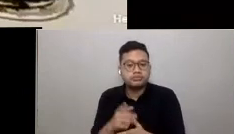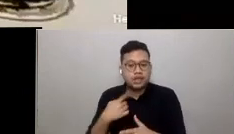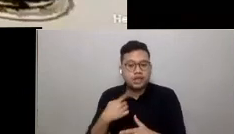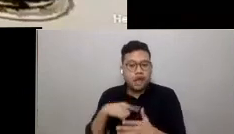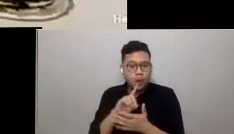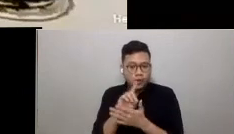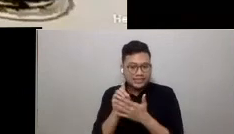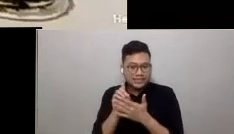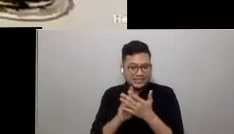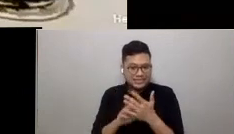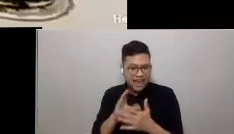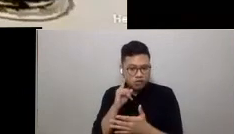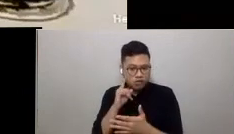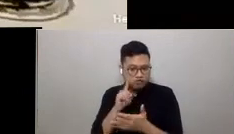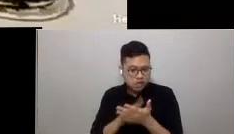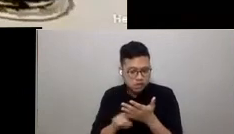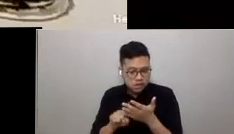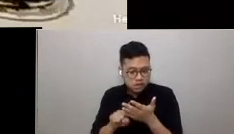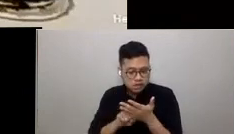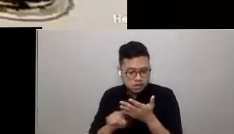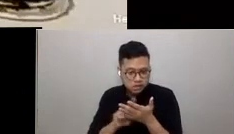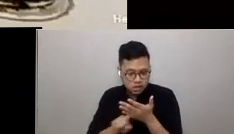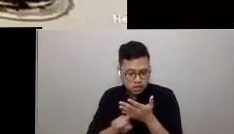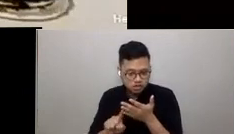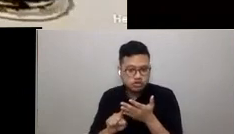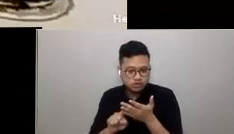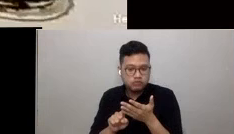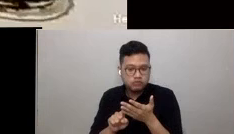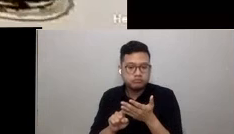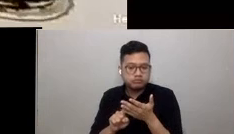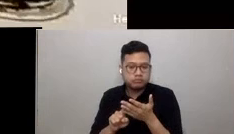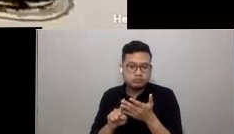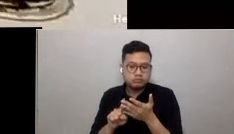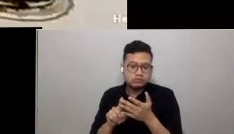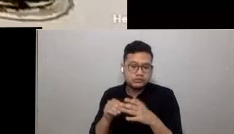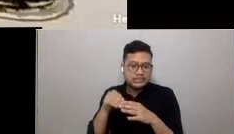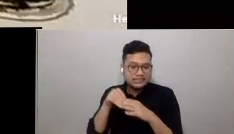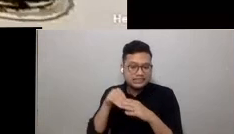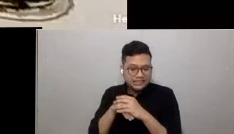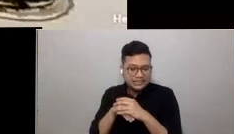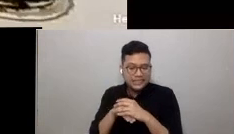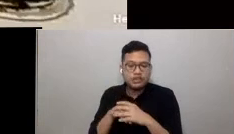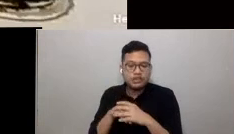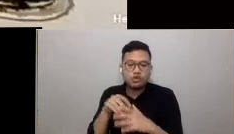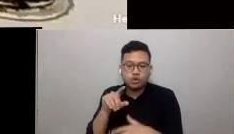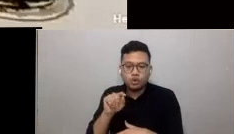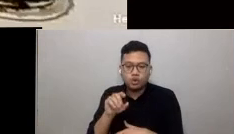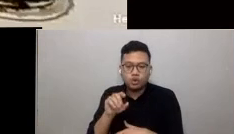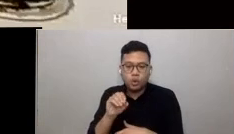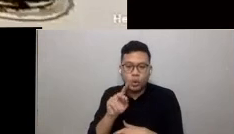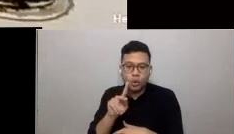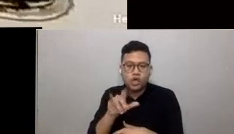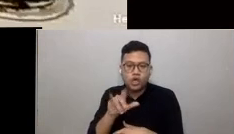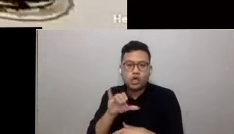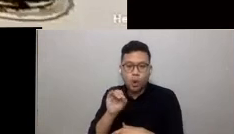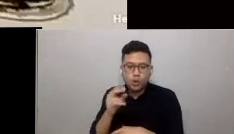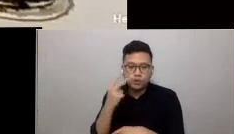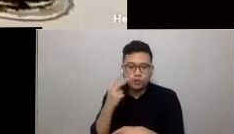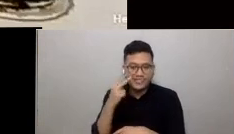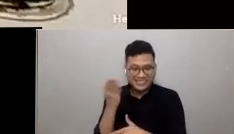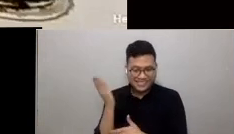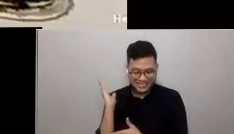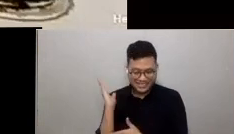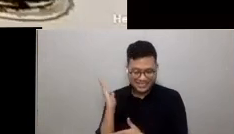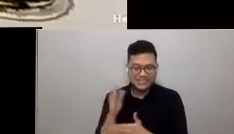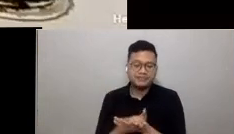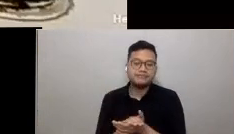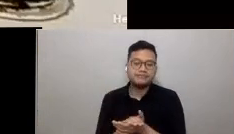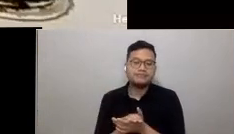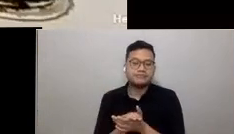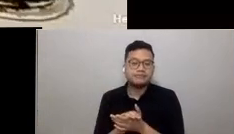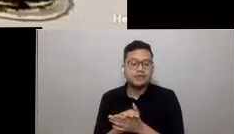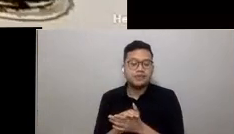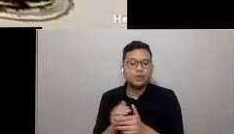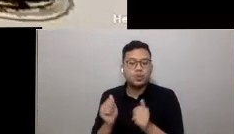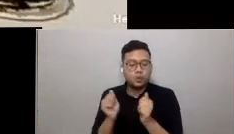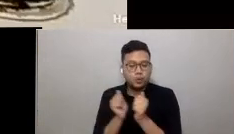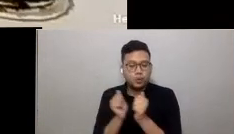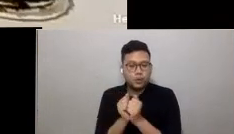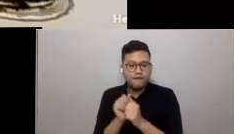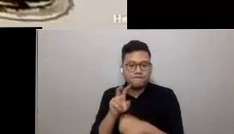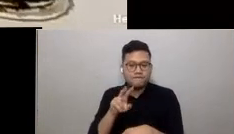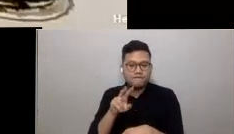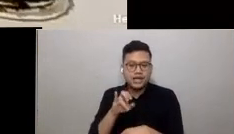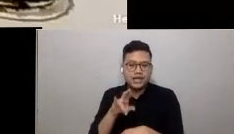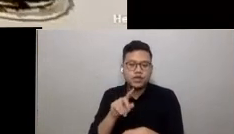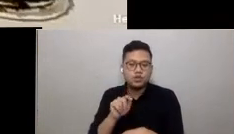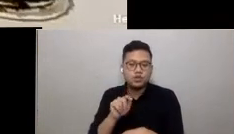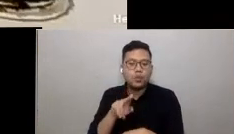research works that were recently exhibited at the Mori Museum in Tokyo, as you can see here, was twinned with a virtual exhibition